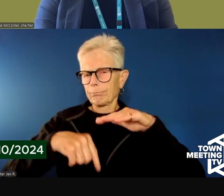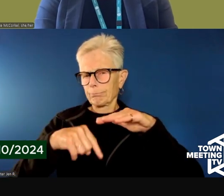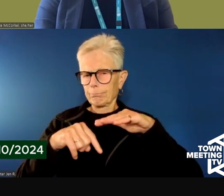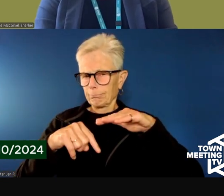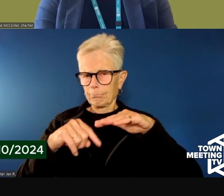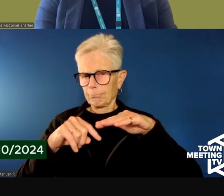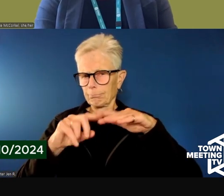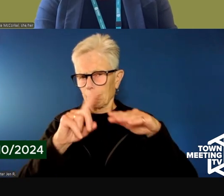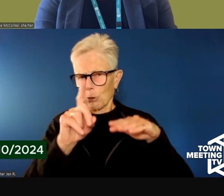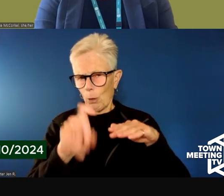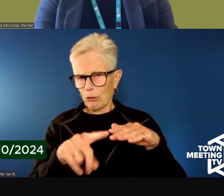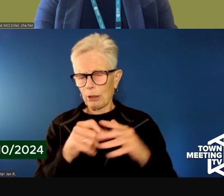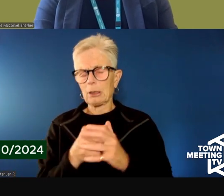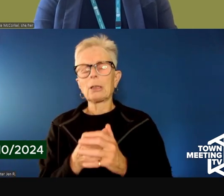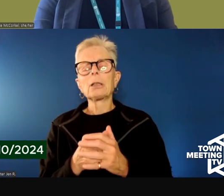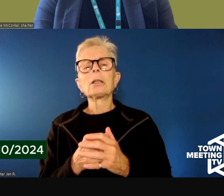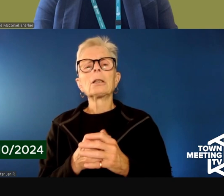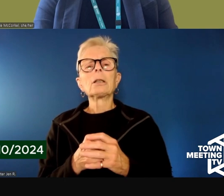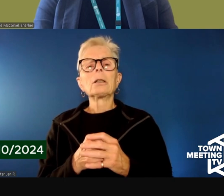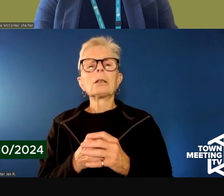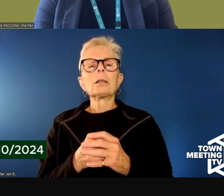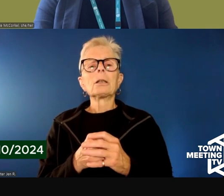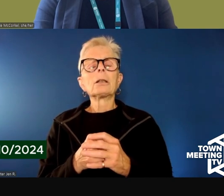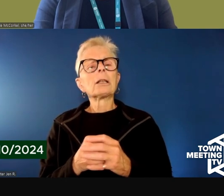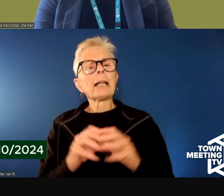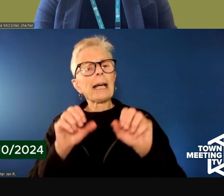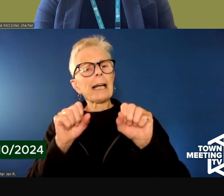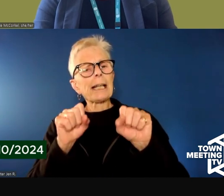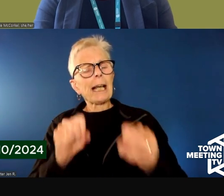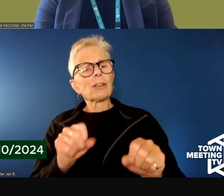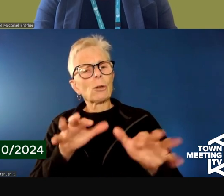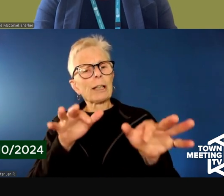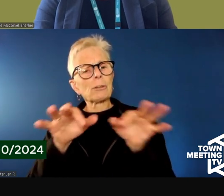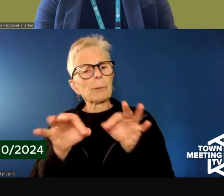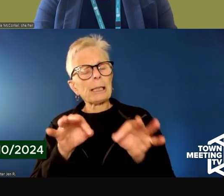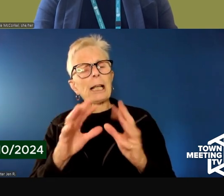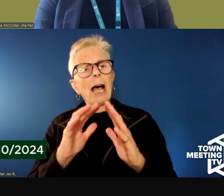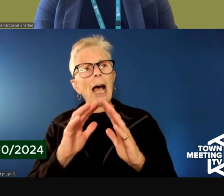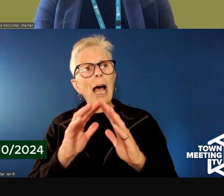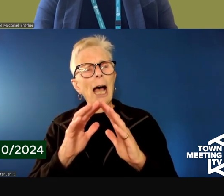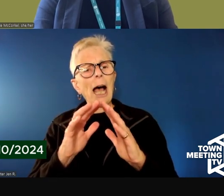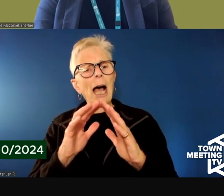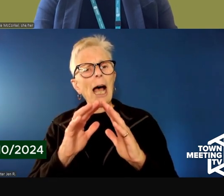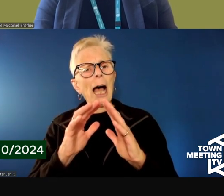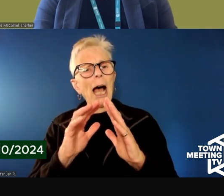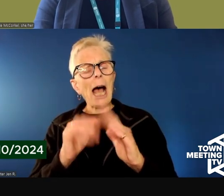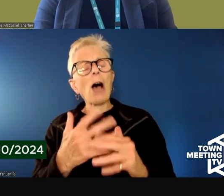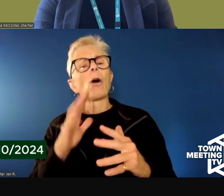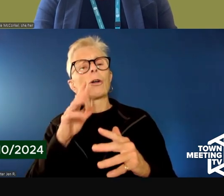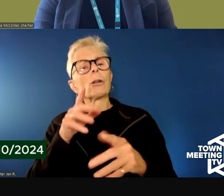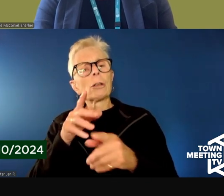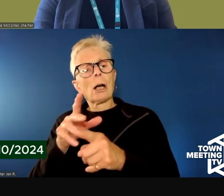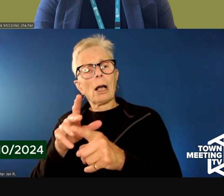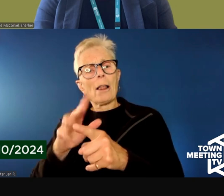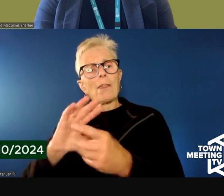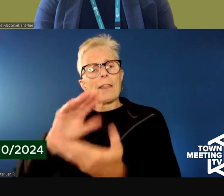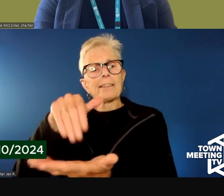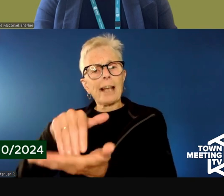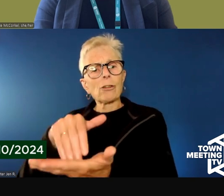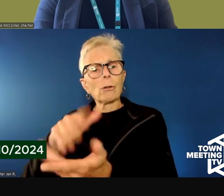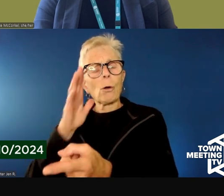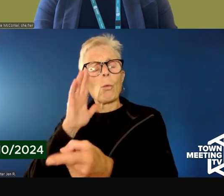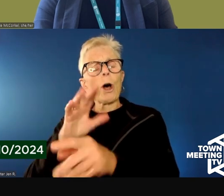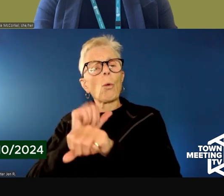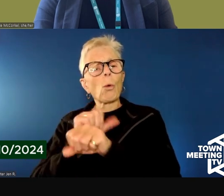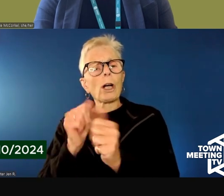So the question is, could you speak to the coordination with law enforcement? And I know we talked about dropping off, but